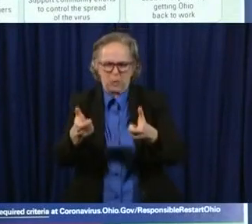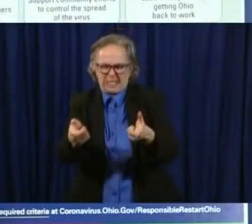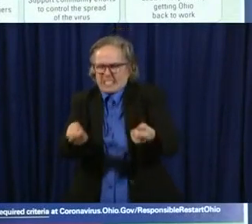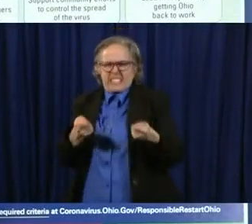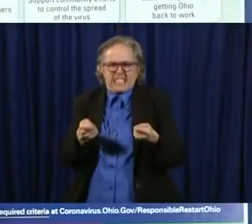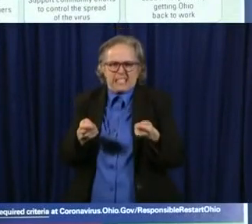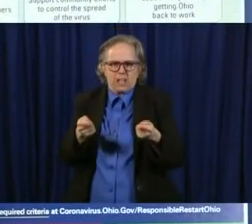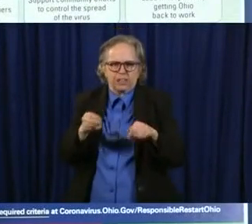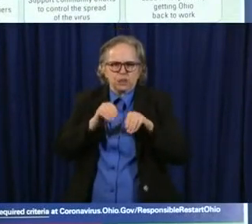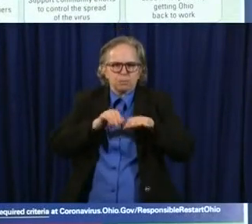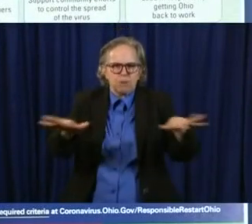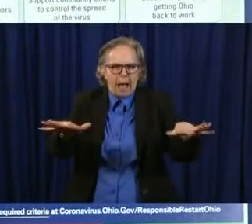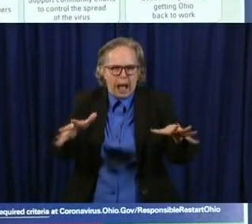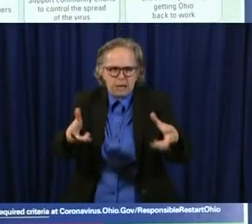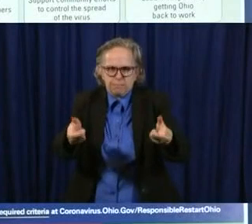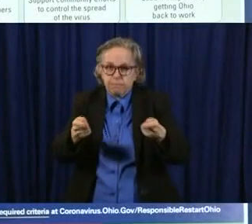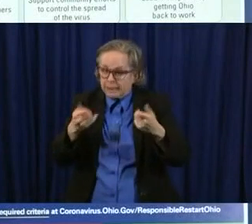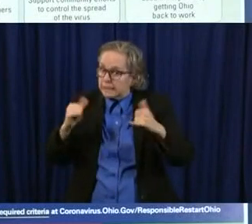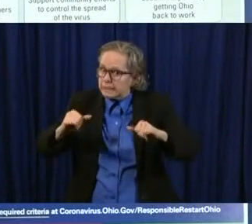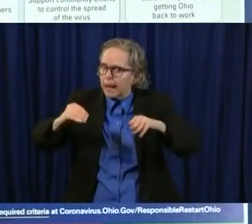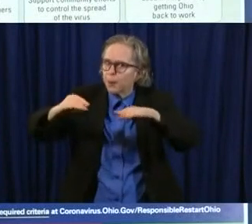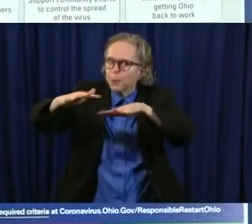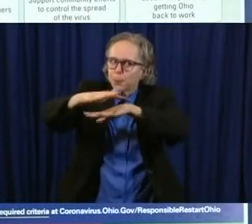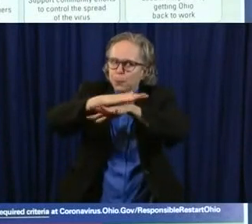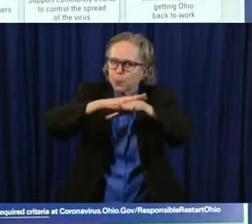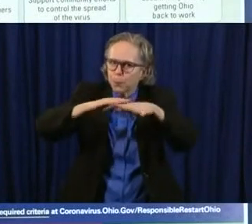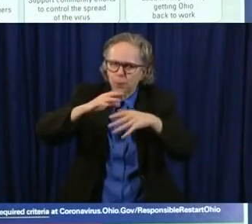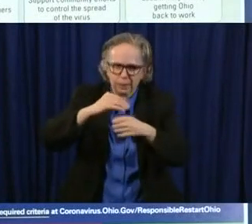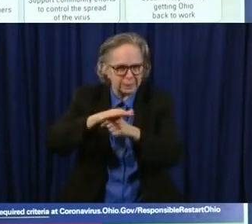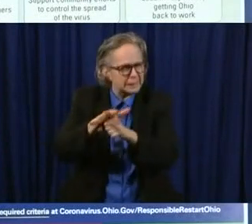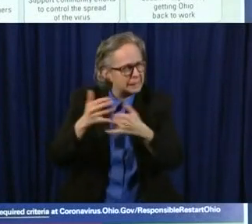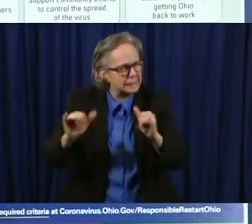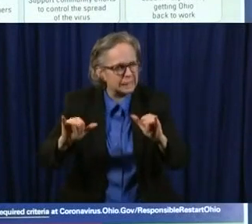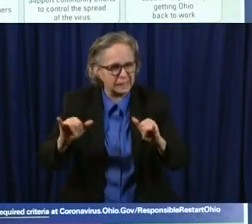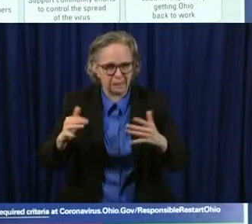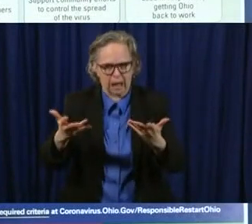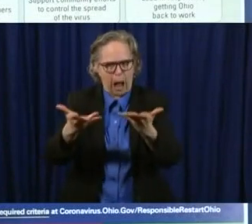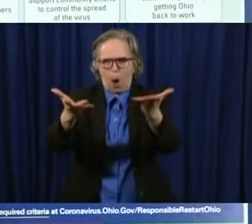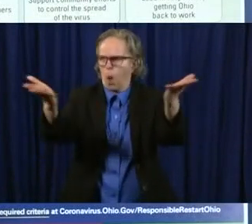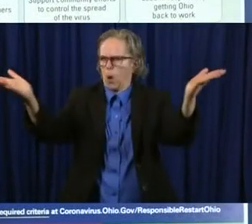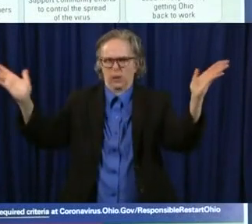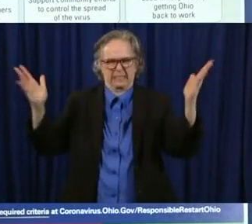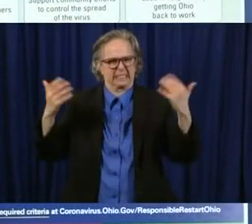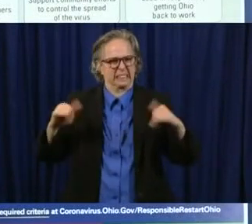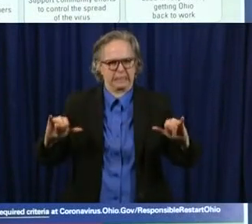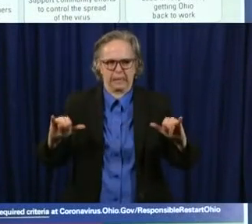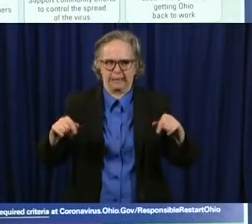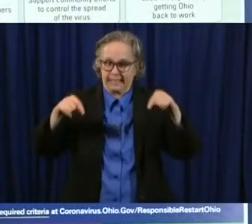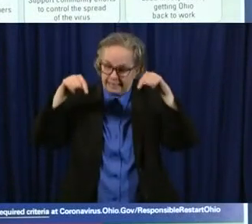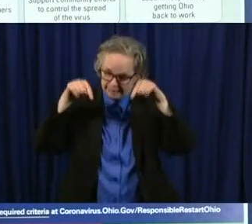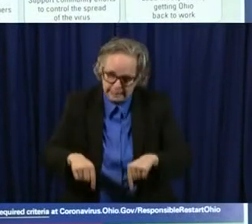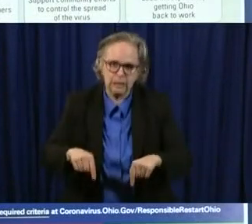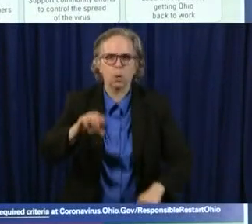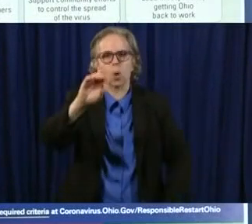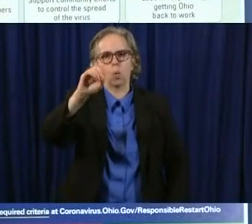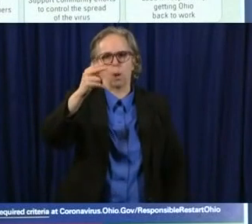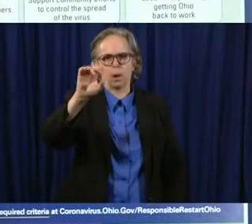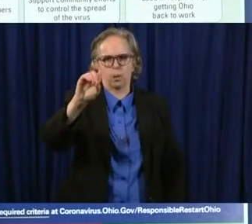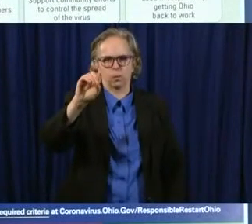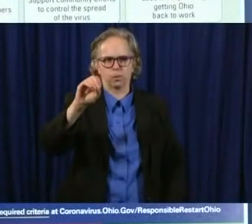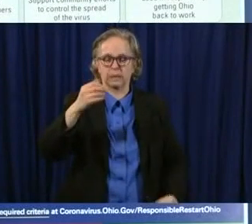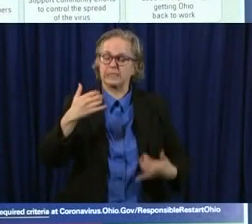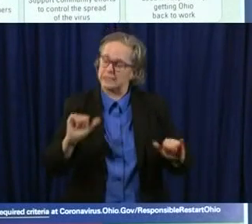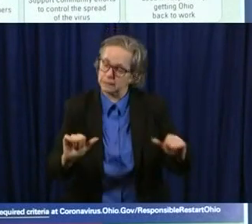But it's still there. The virus is still out. It's still in Ohio, just as dangerous as it was before.